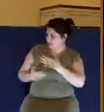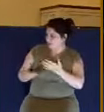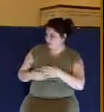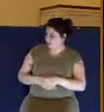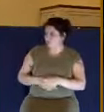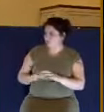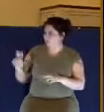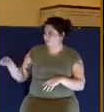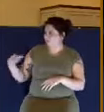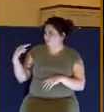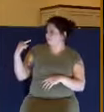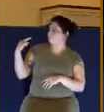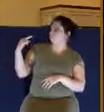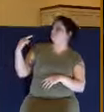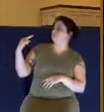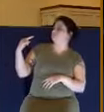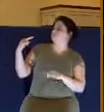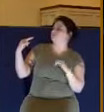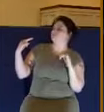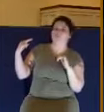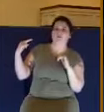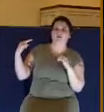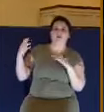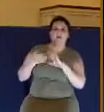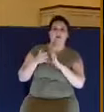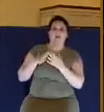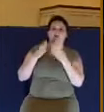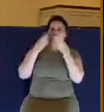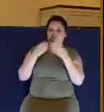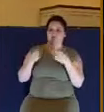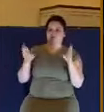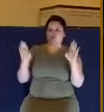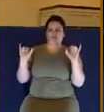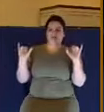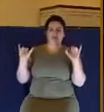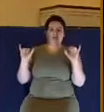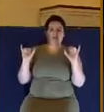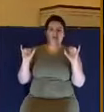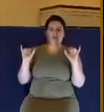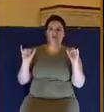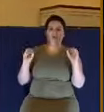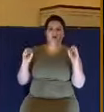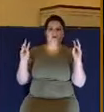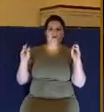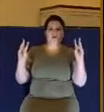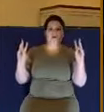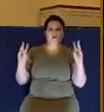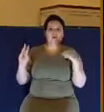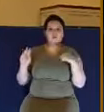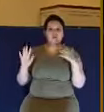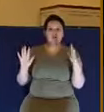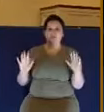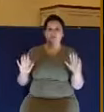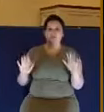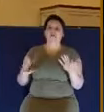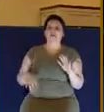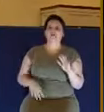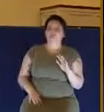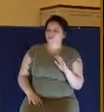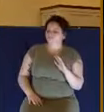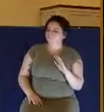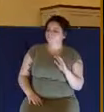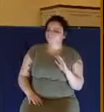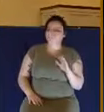lifted his gaze as if to come to a consciousness of the situation for the very first time. And softly he said,